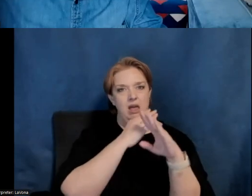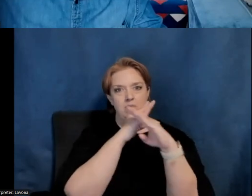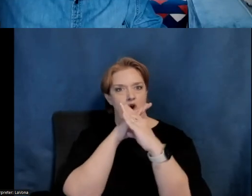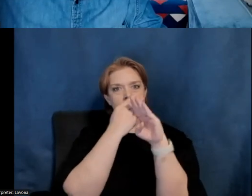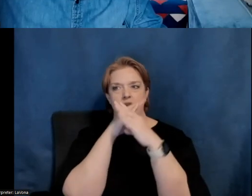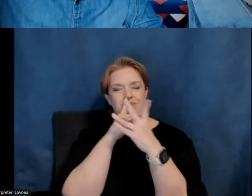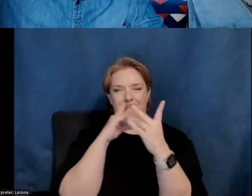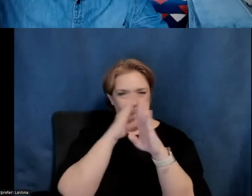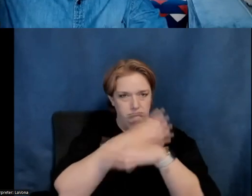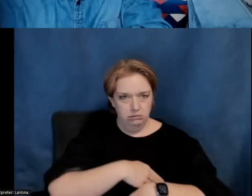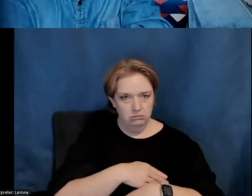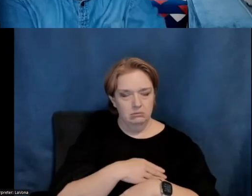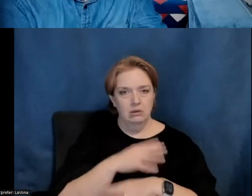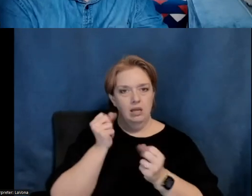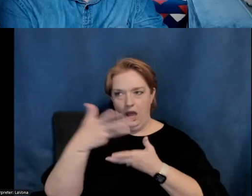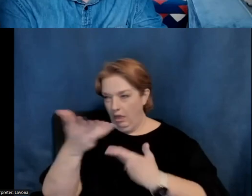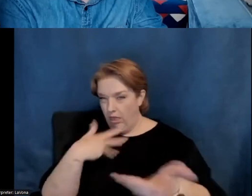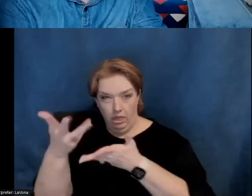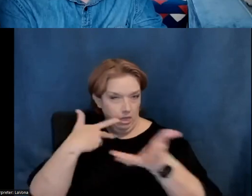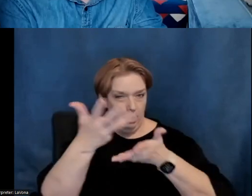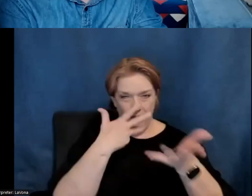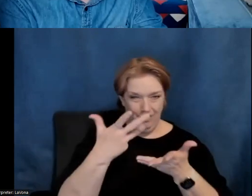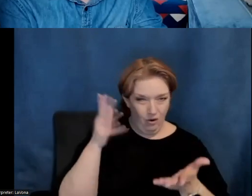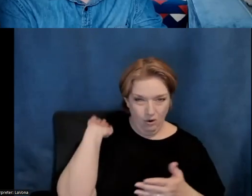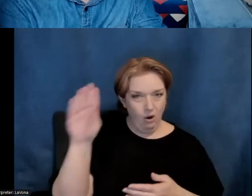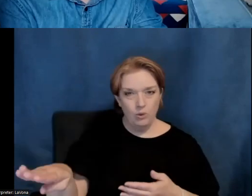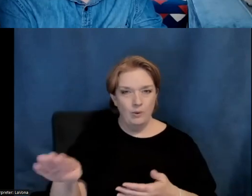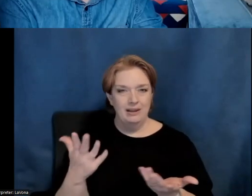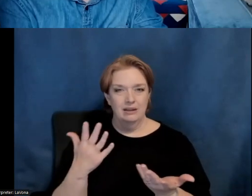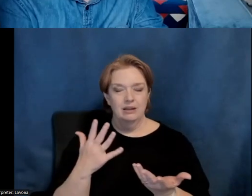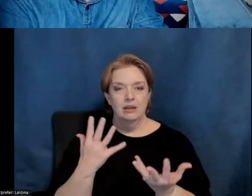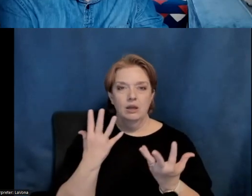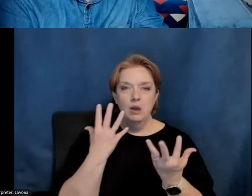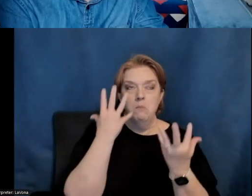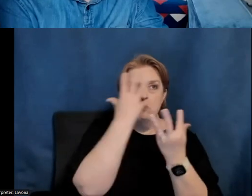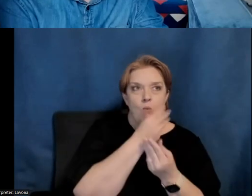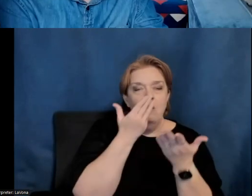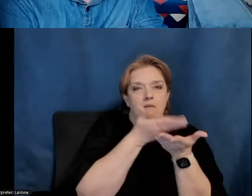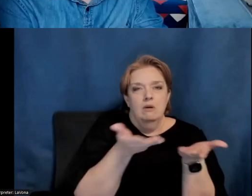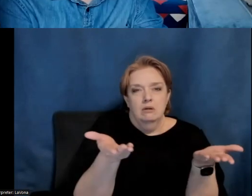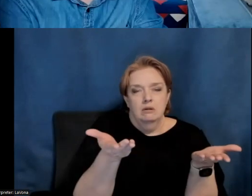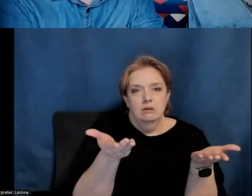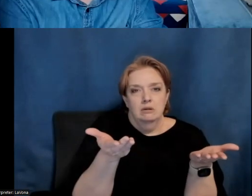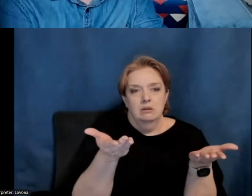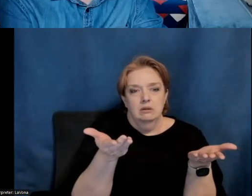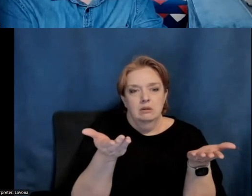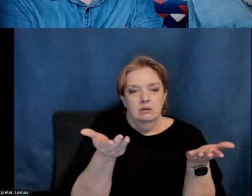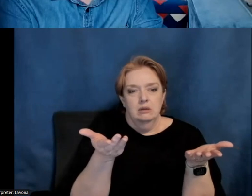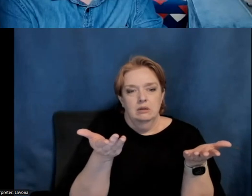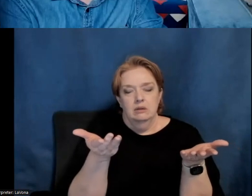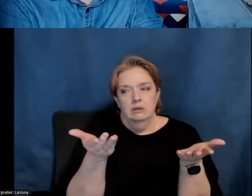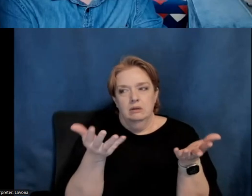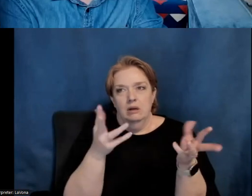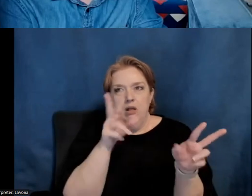all the time, which is beauty, surface, looking